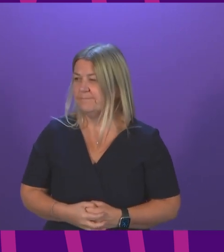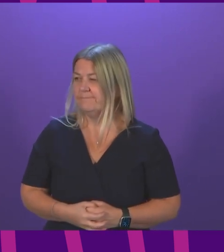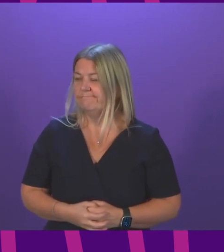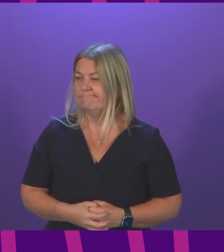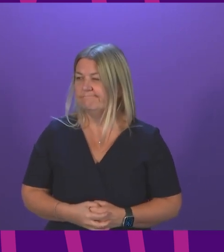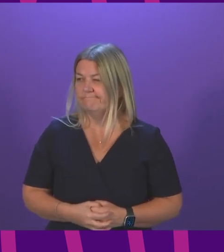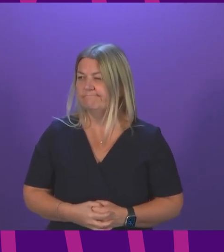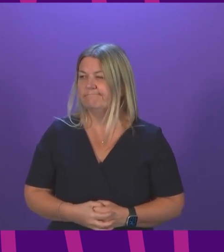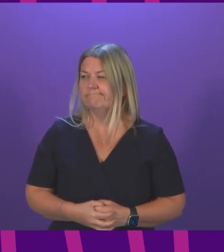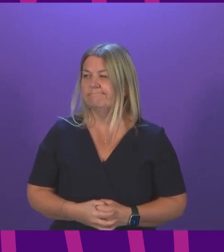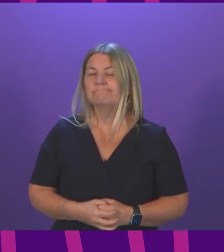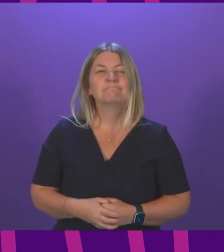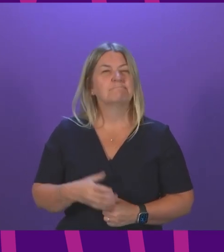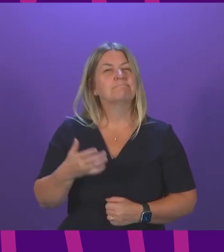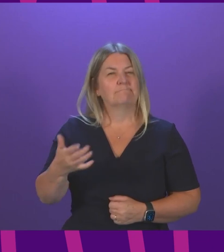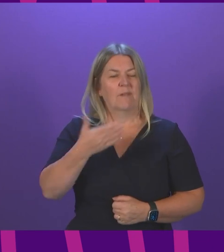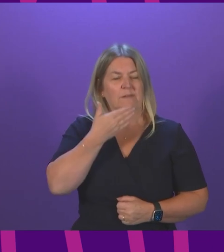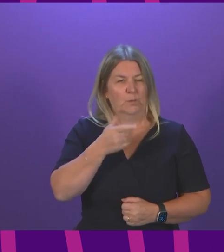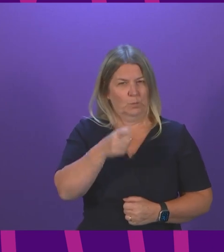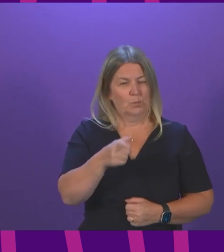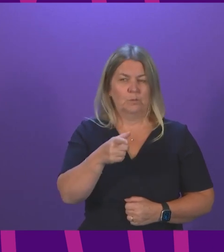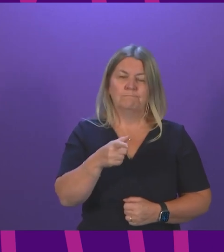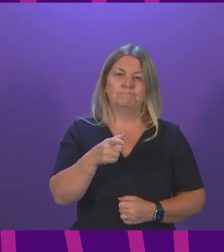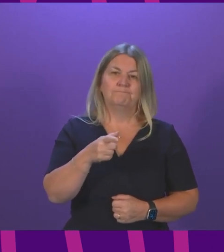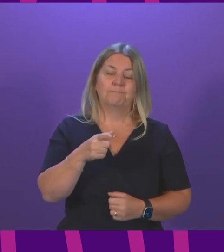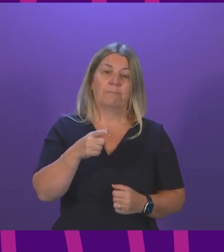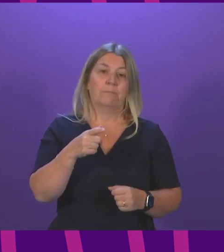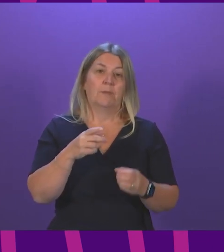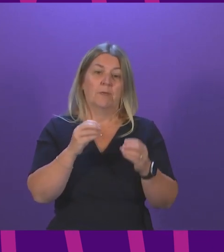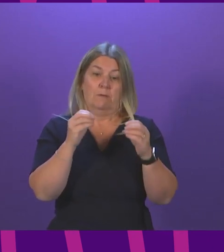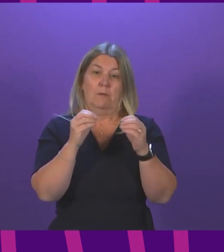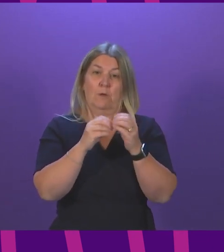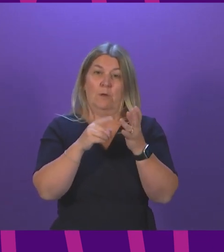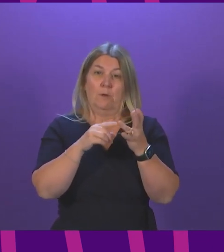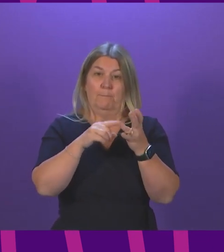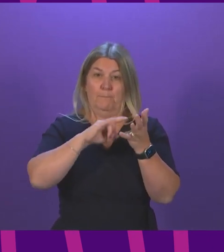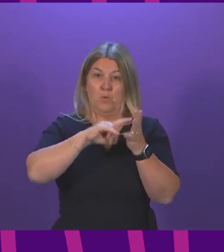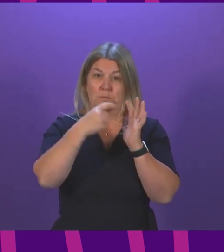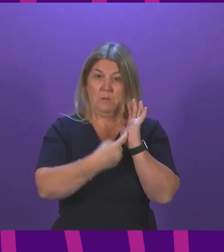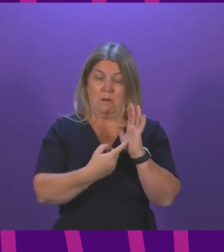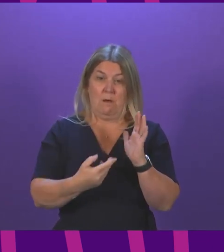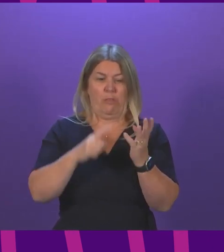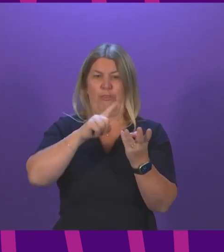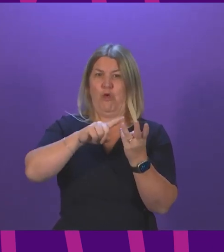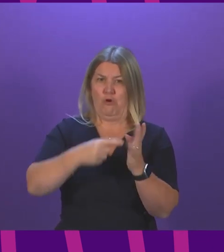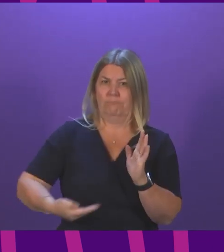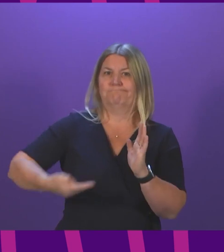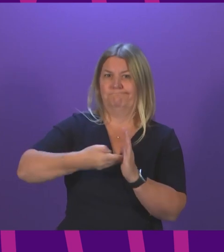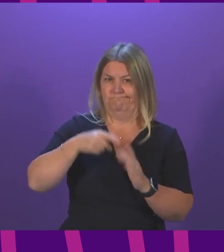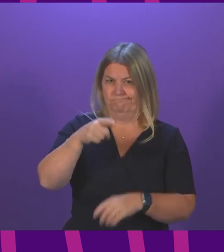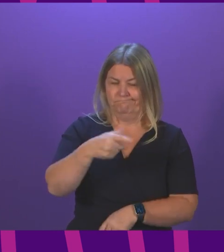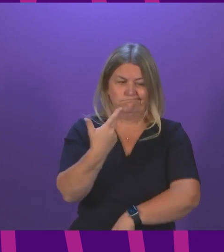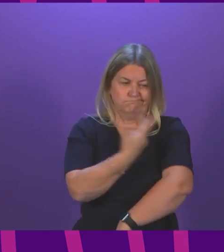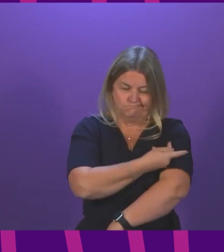In terms of the programme ongoing with the booster campaign, third dose campaign, continuing COVID